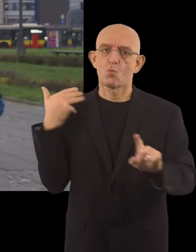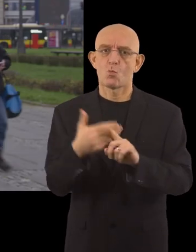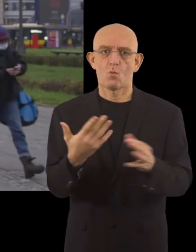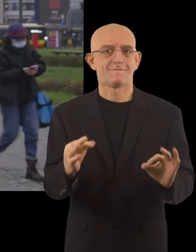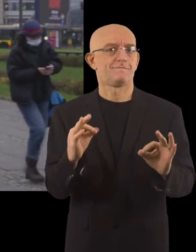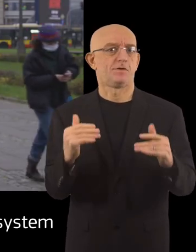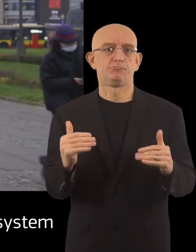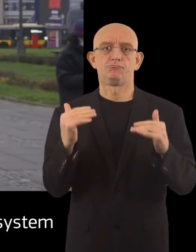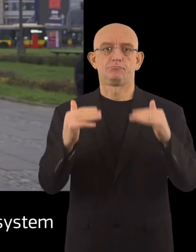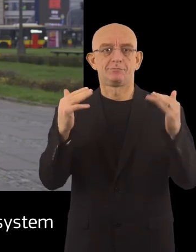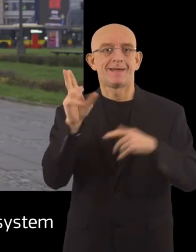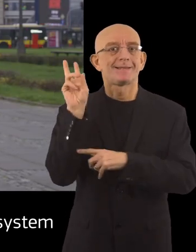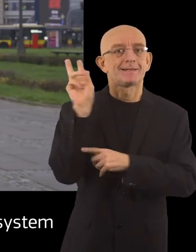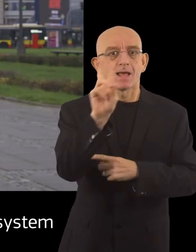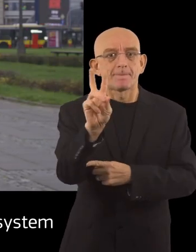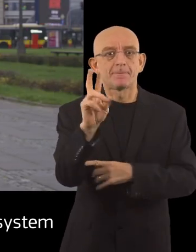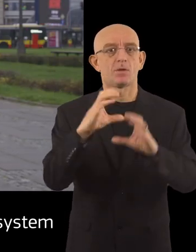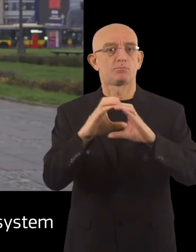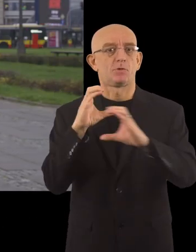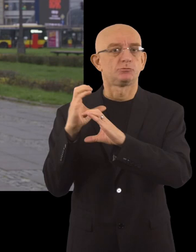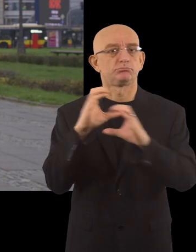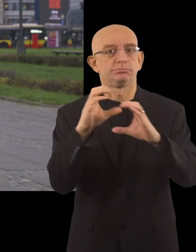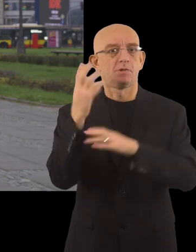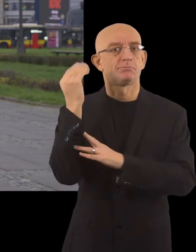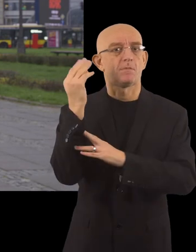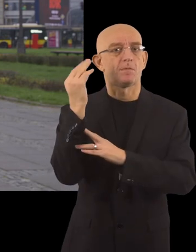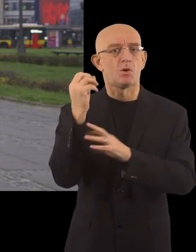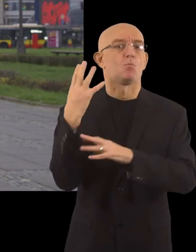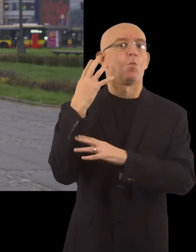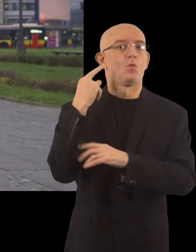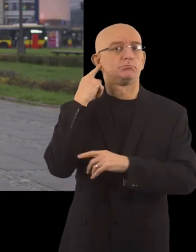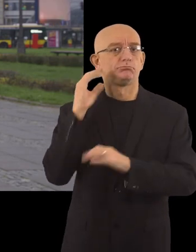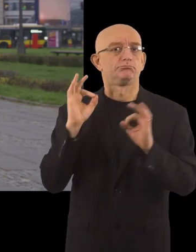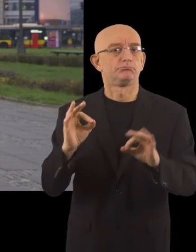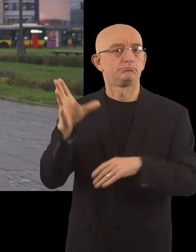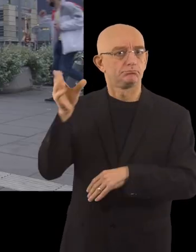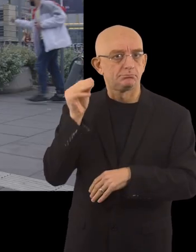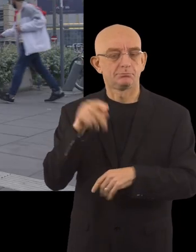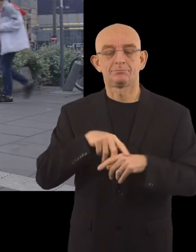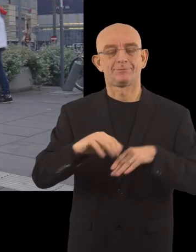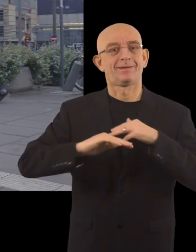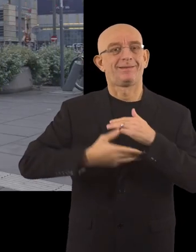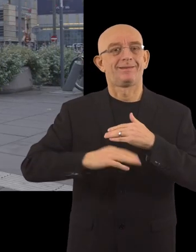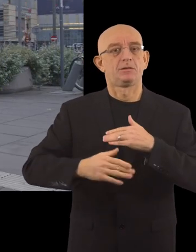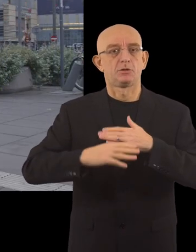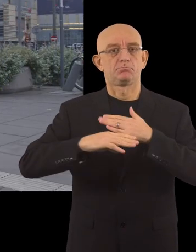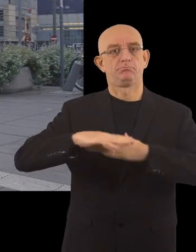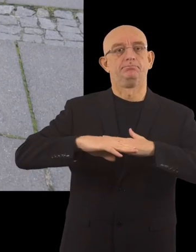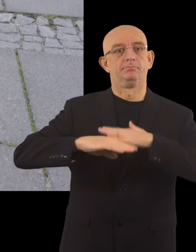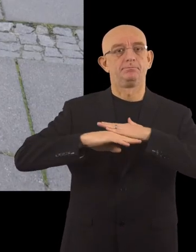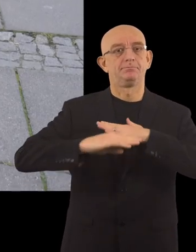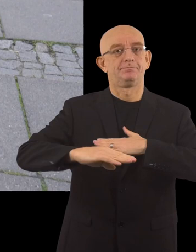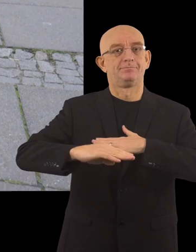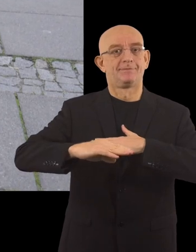Yes, it is getting better. Many trams and buses are equipped with the system to relay the names of the stops. Many